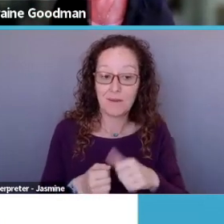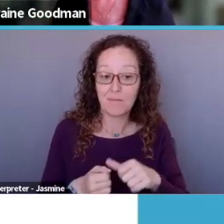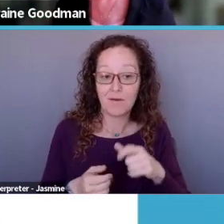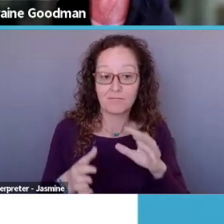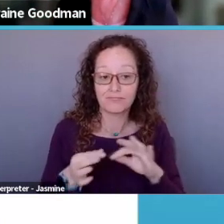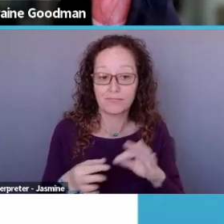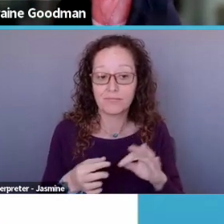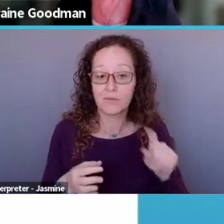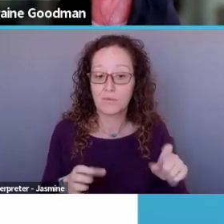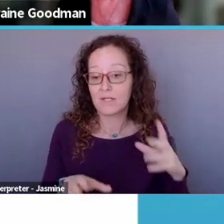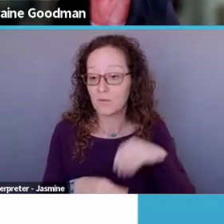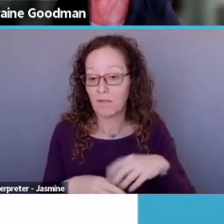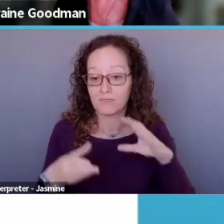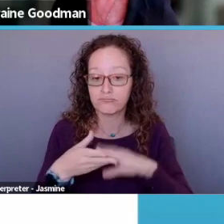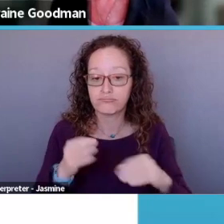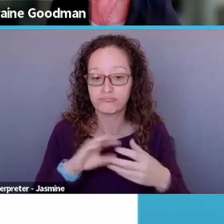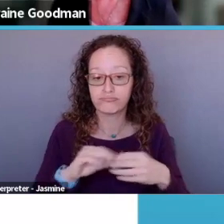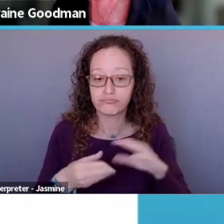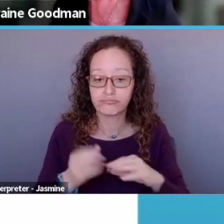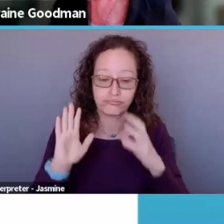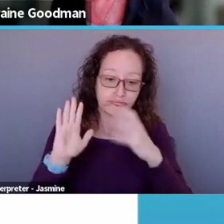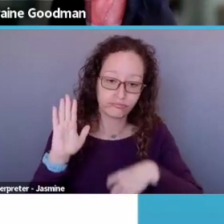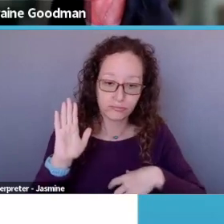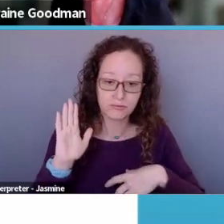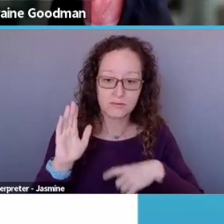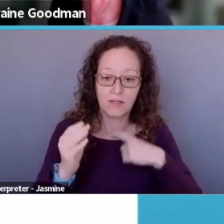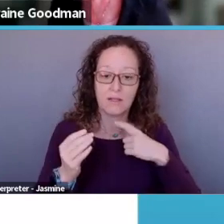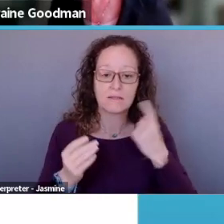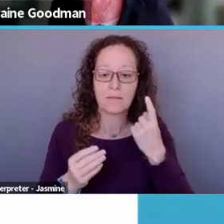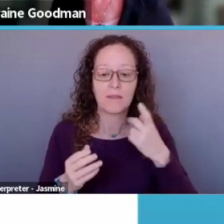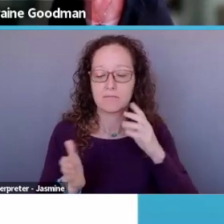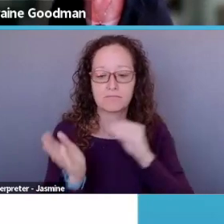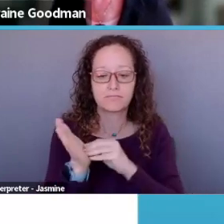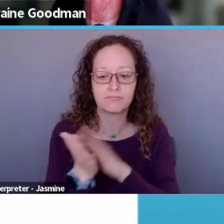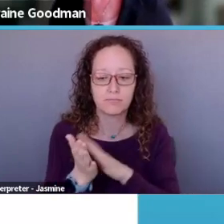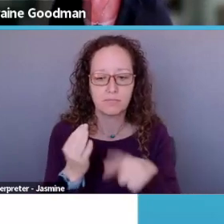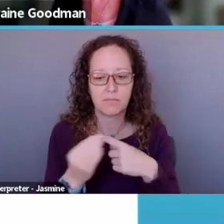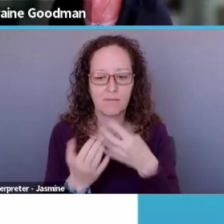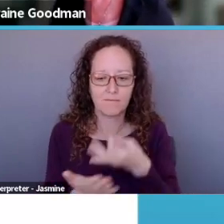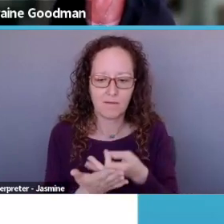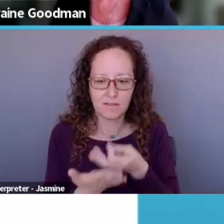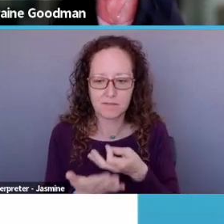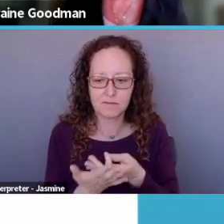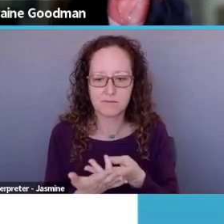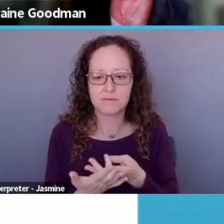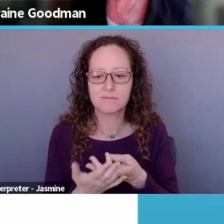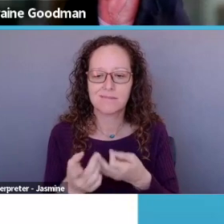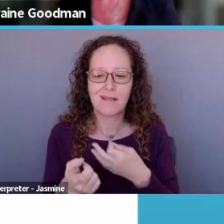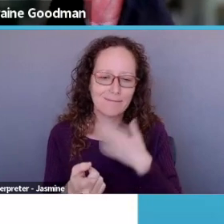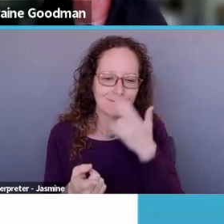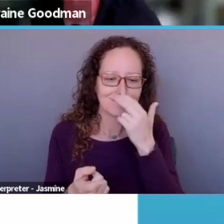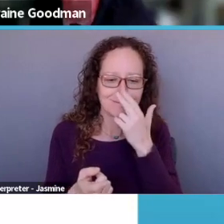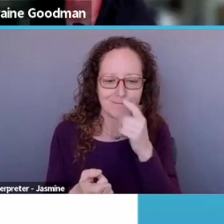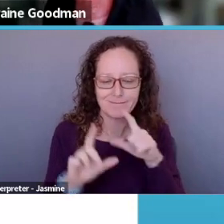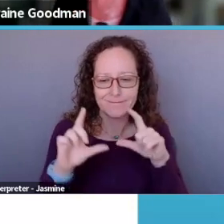narrative, a short, uh, bit about your, uh, finances. And I have a little cartoon here that says